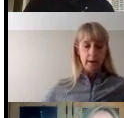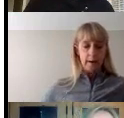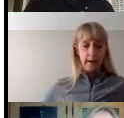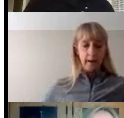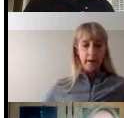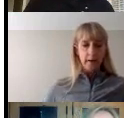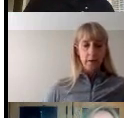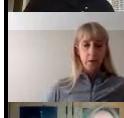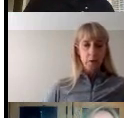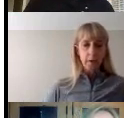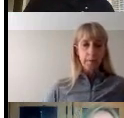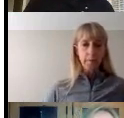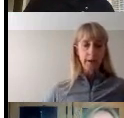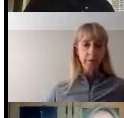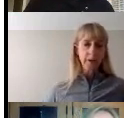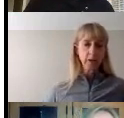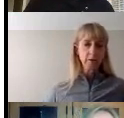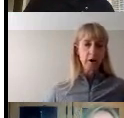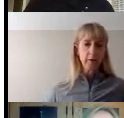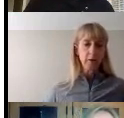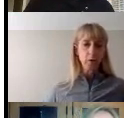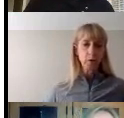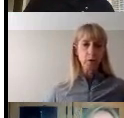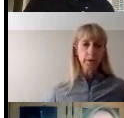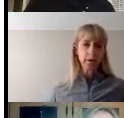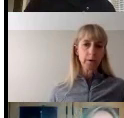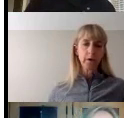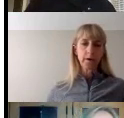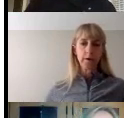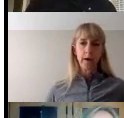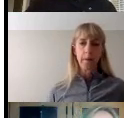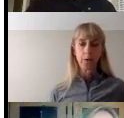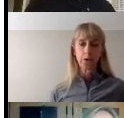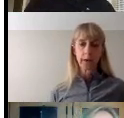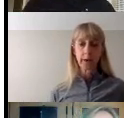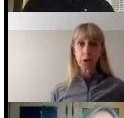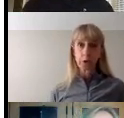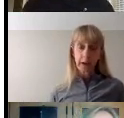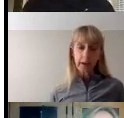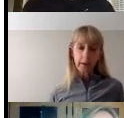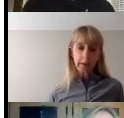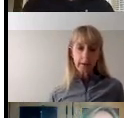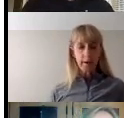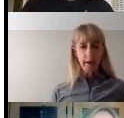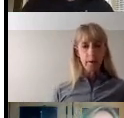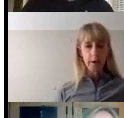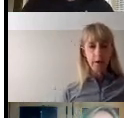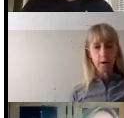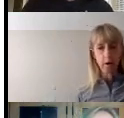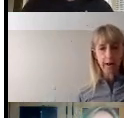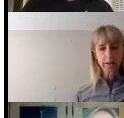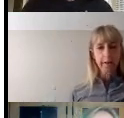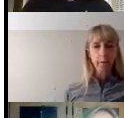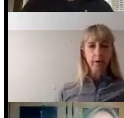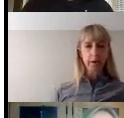and those will the information on those will be included in a post training survey and we